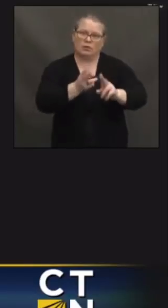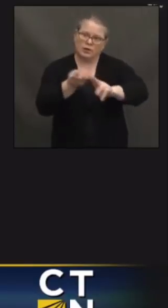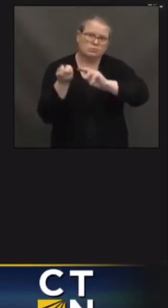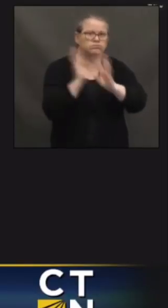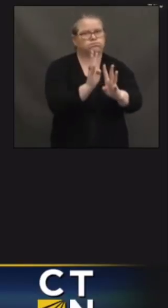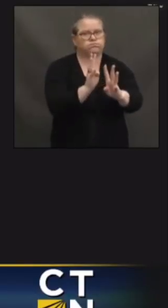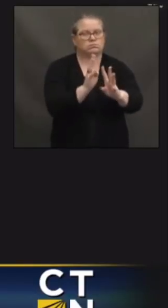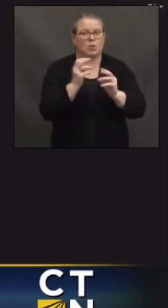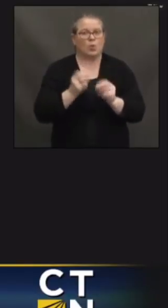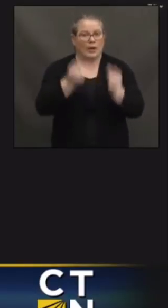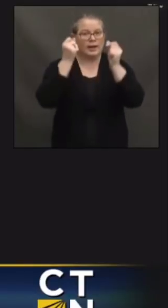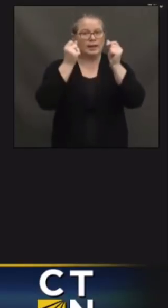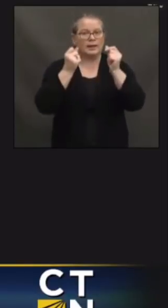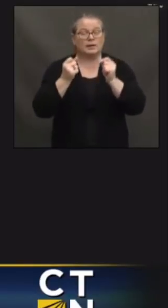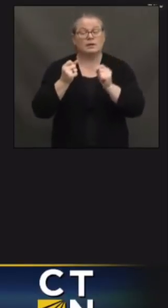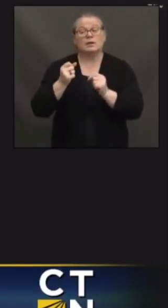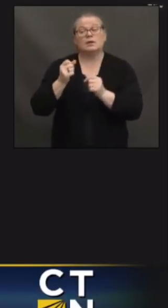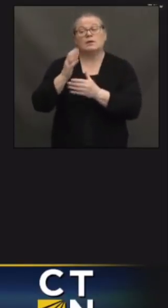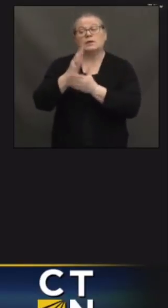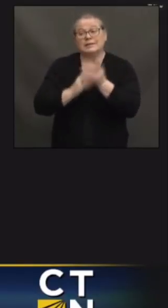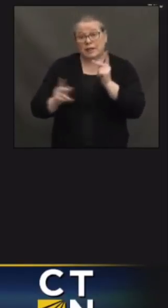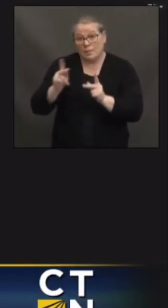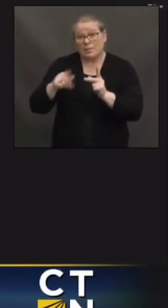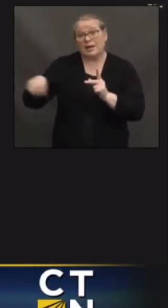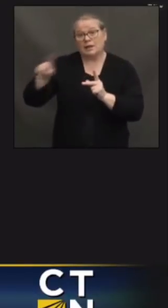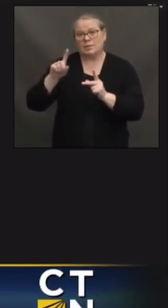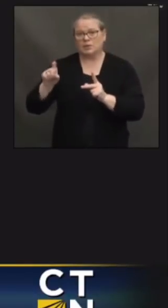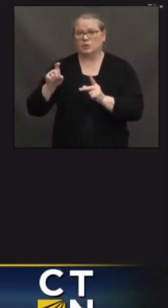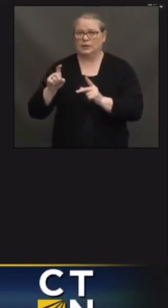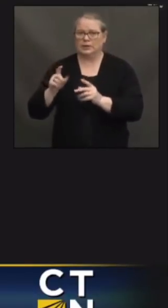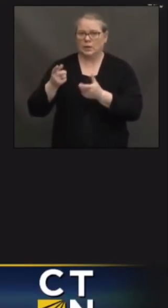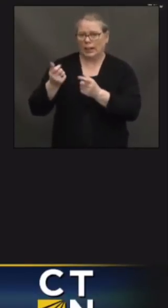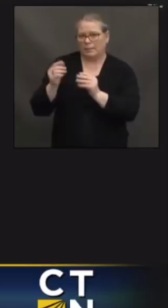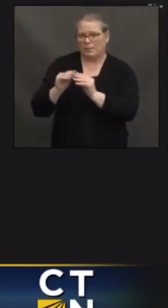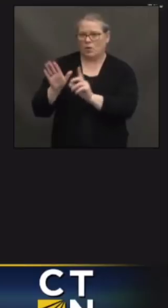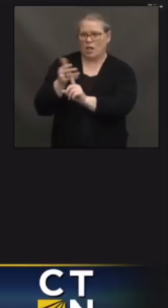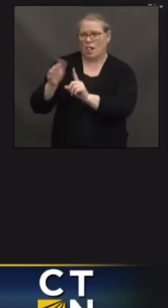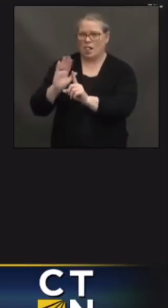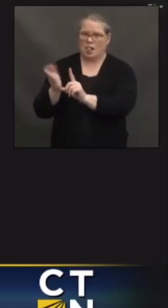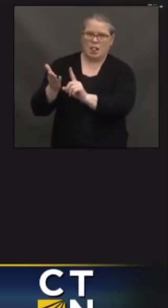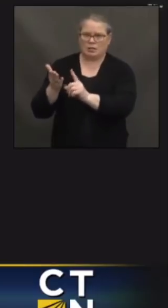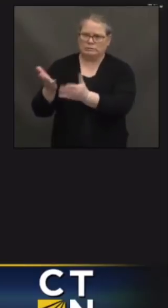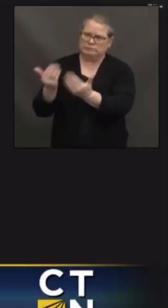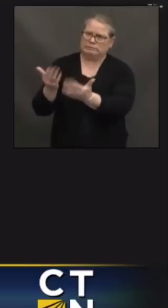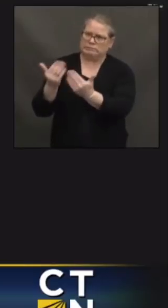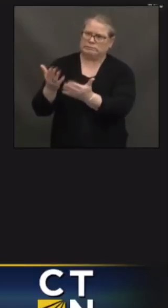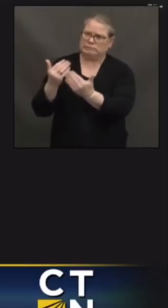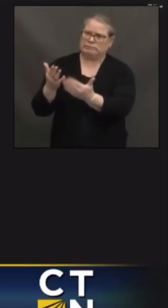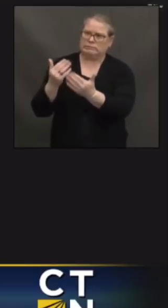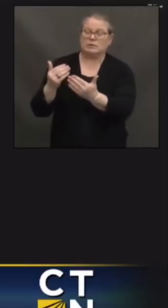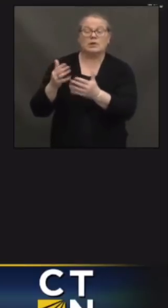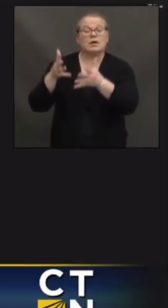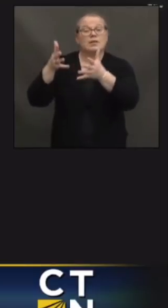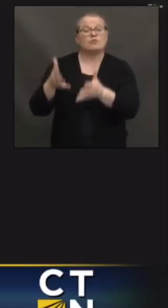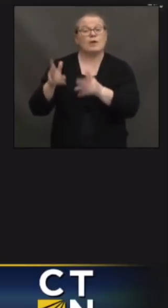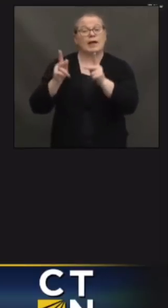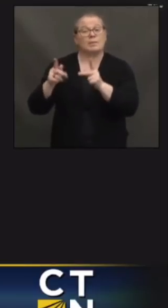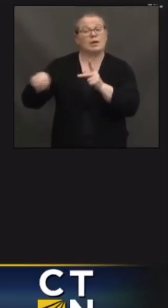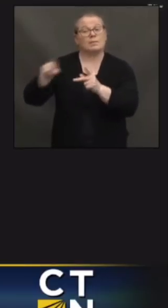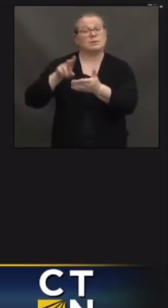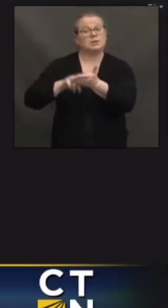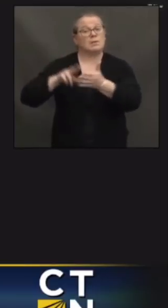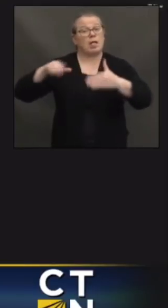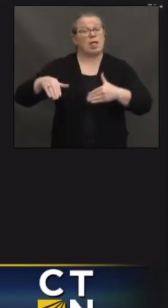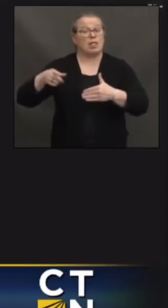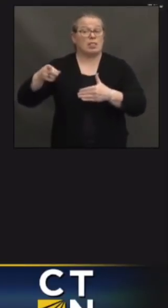initially. We're going to very soon get to the point where, you know, the remaining folks in Connecticut who have not yet signed up may